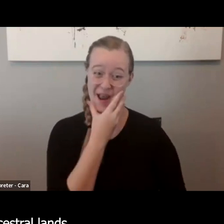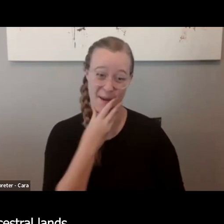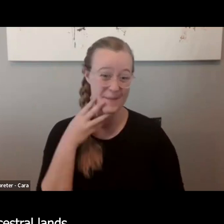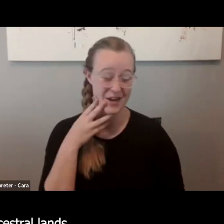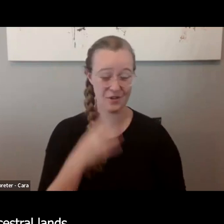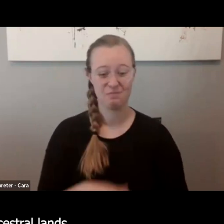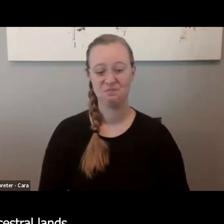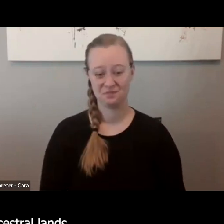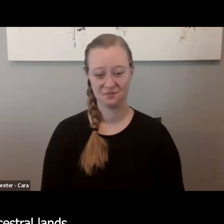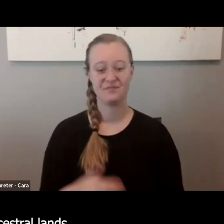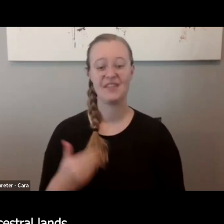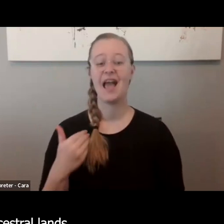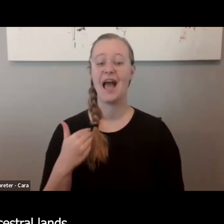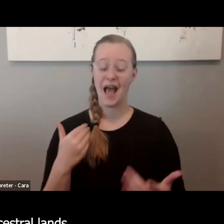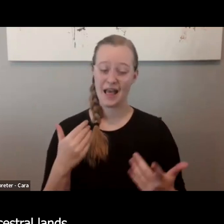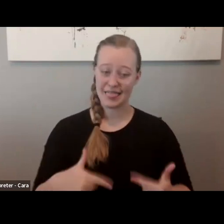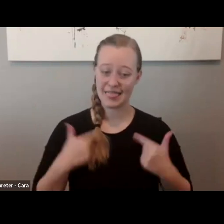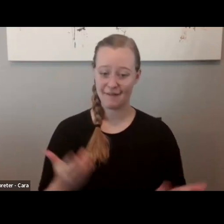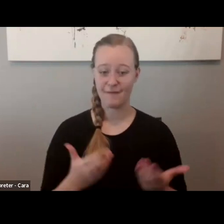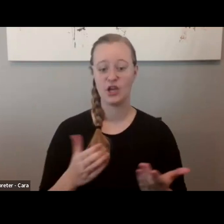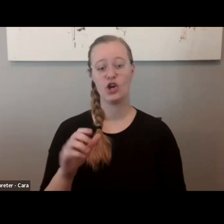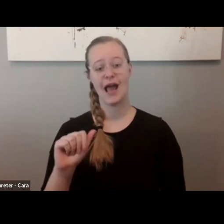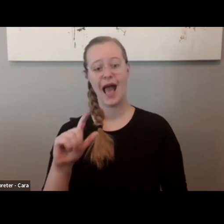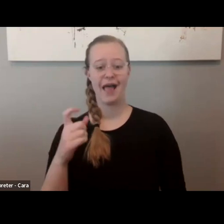sits on the ancestral lands of the Piscataway Nation